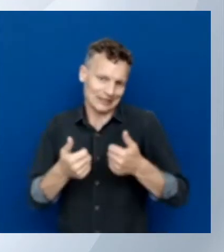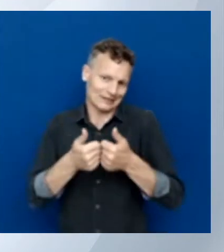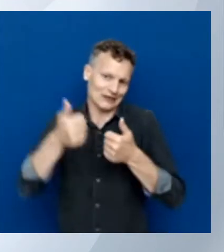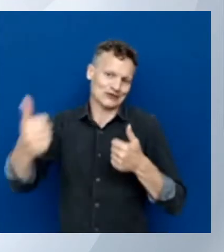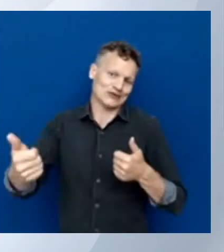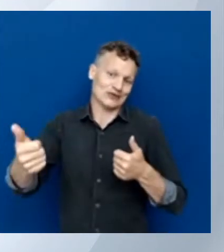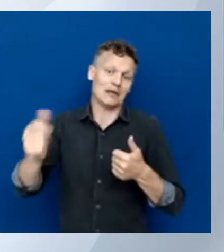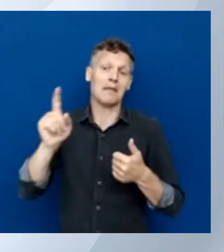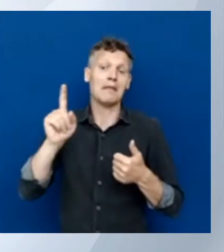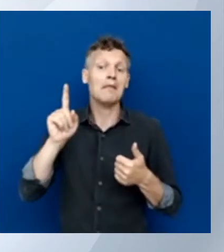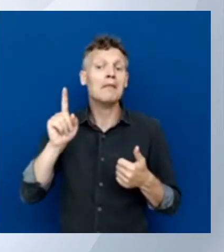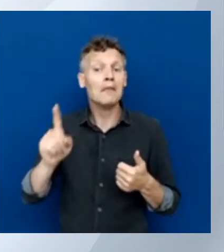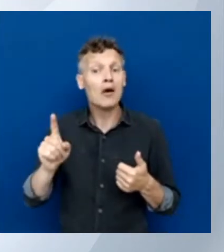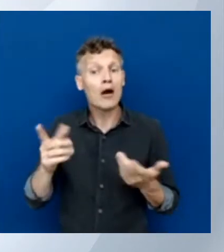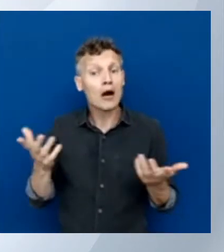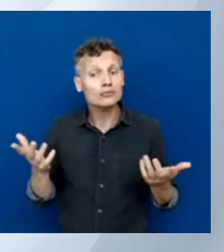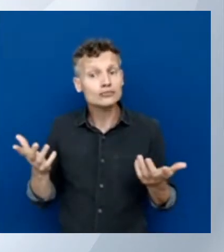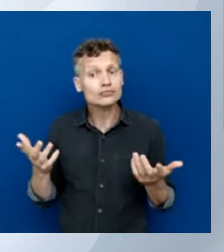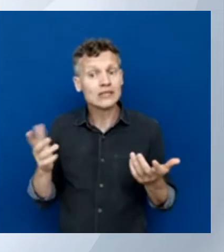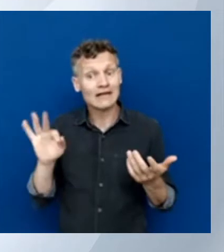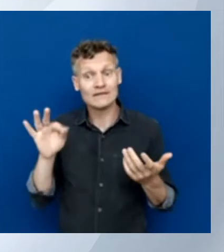what was I actually doing.